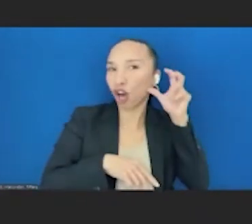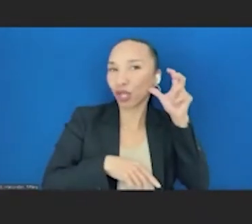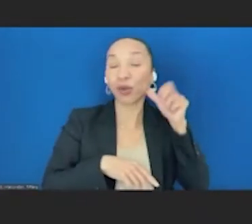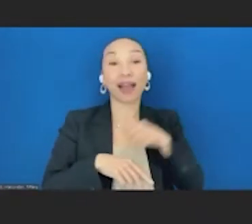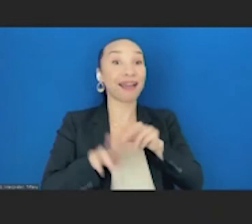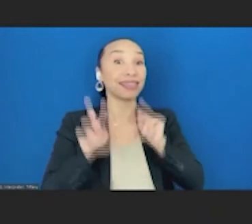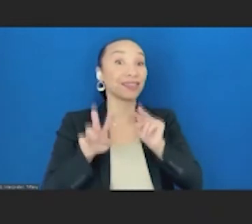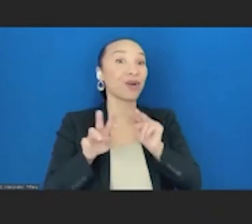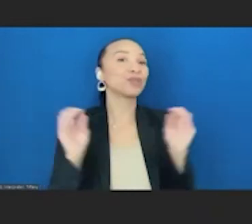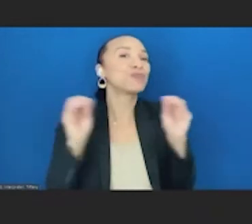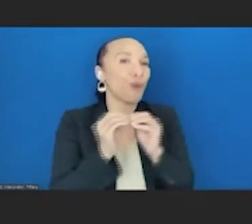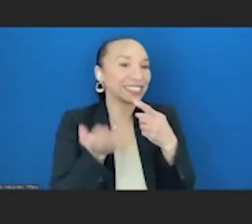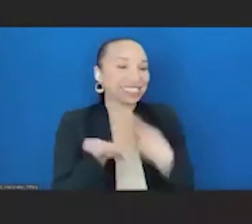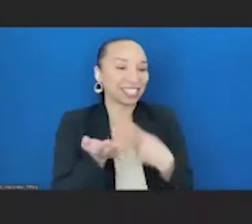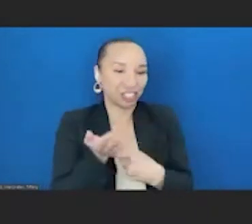forward to further discussion.